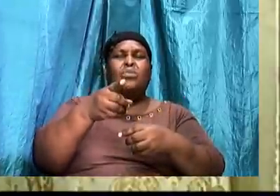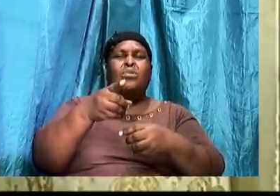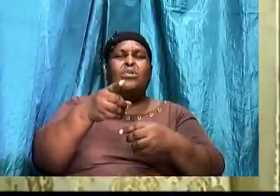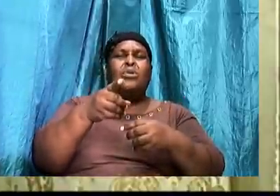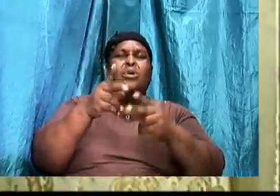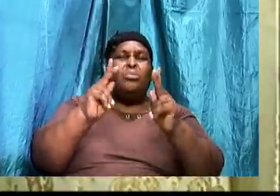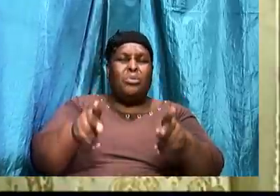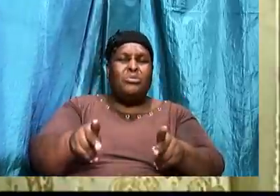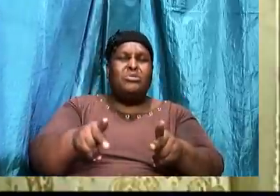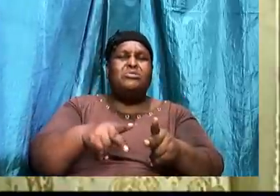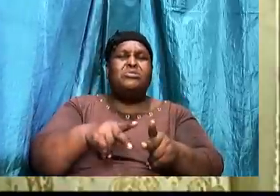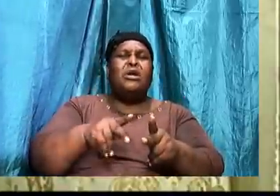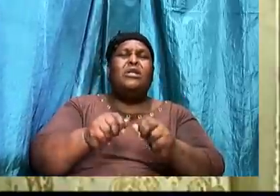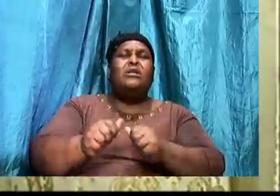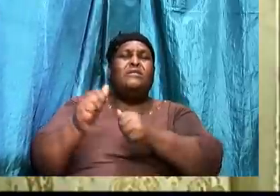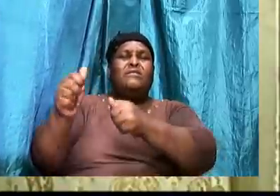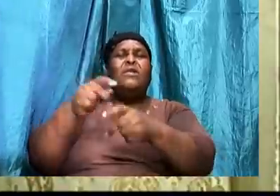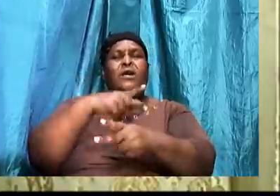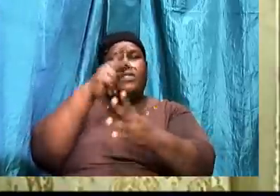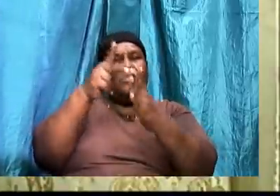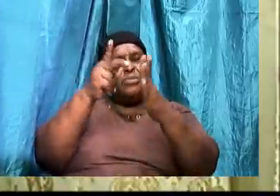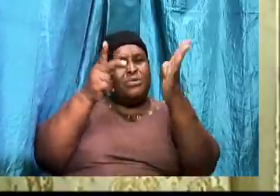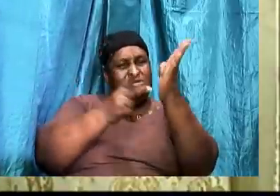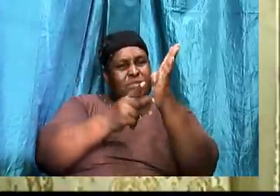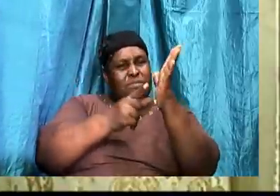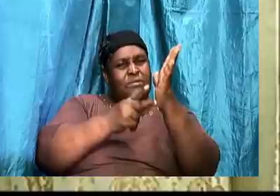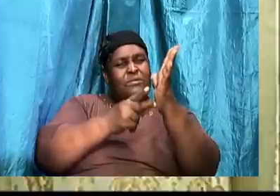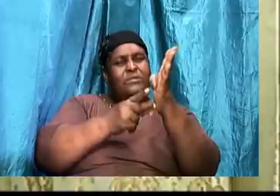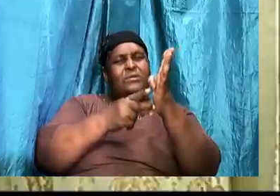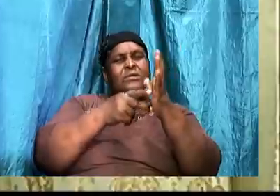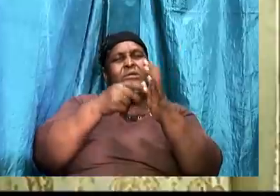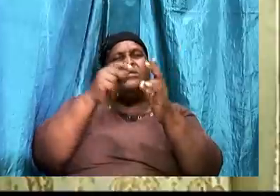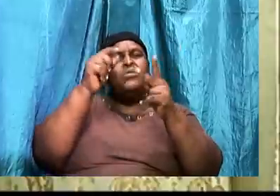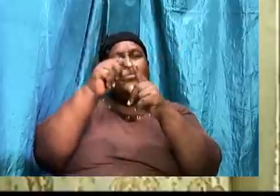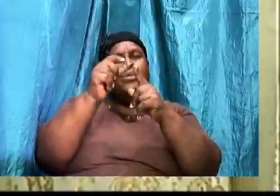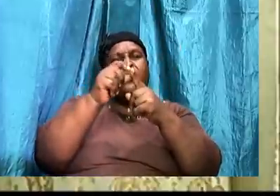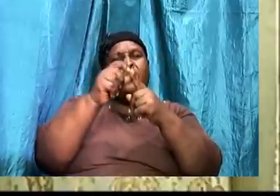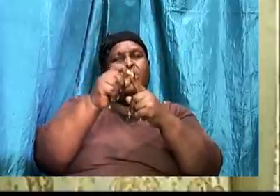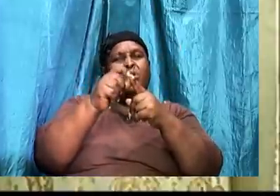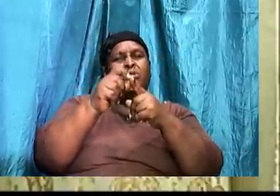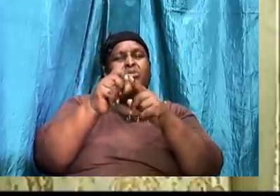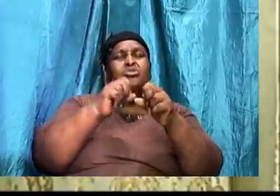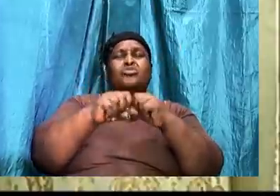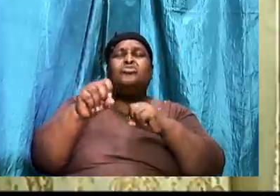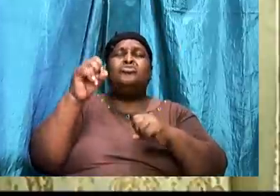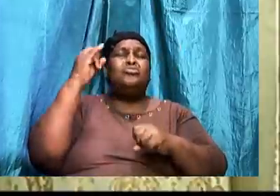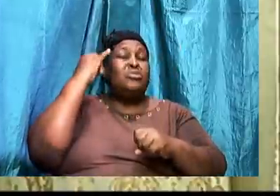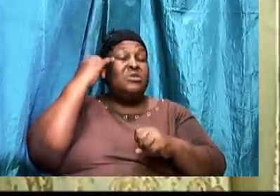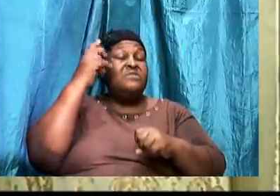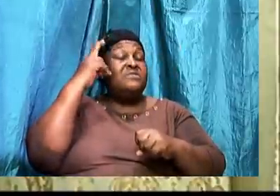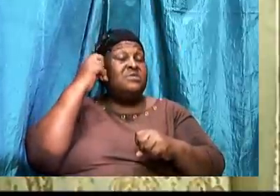if Satan can have you to question the teachings that you have received.